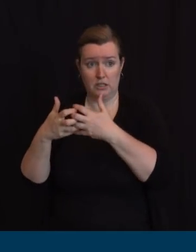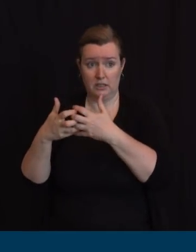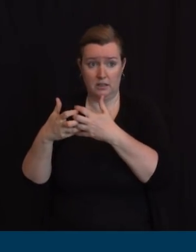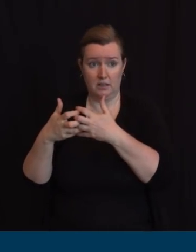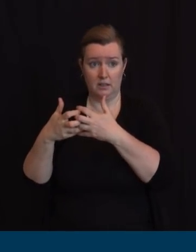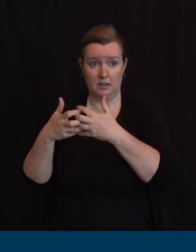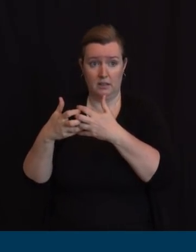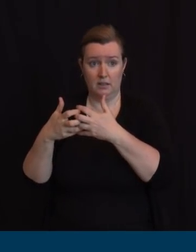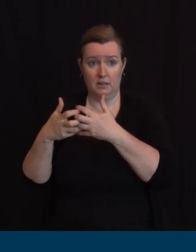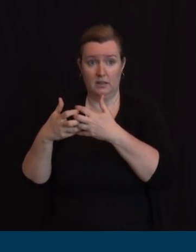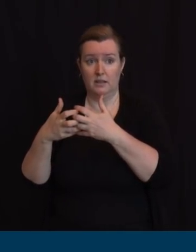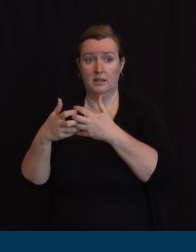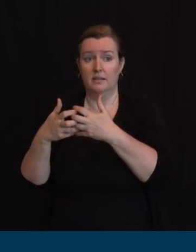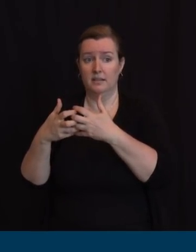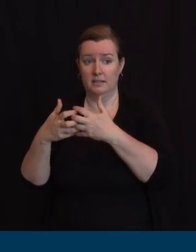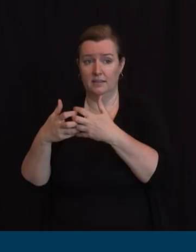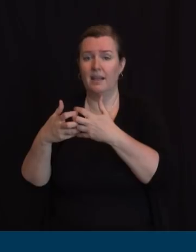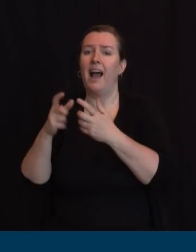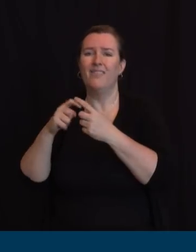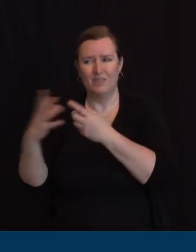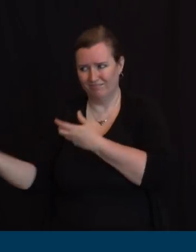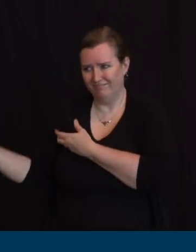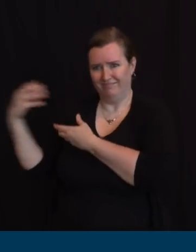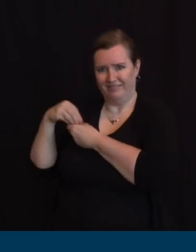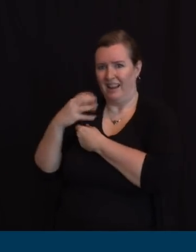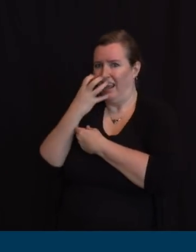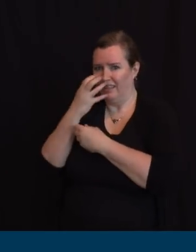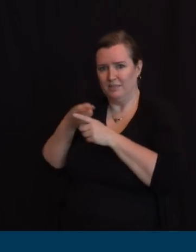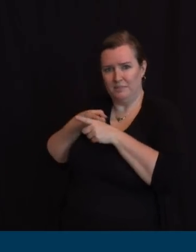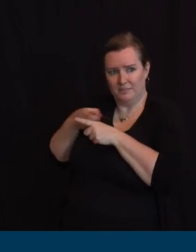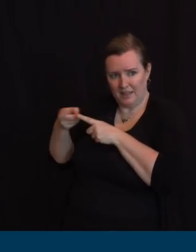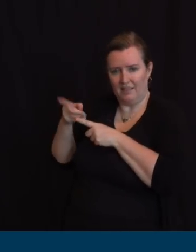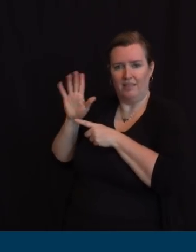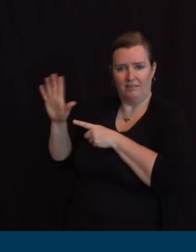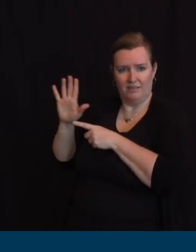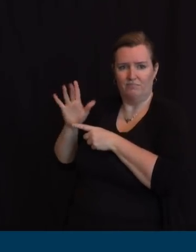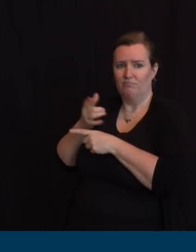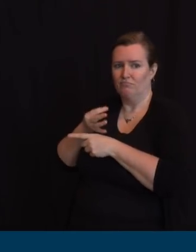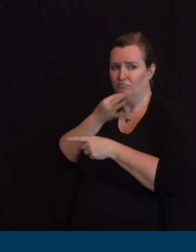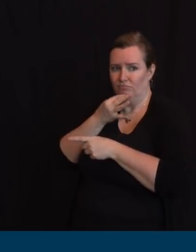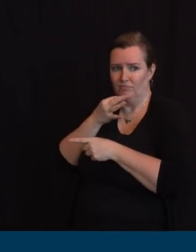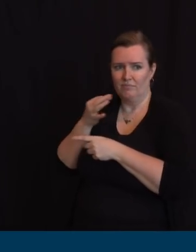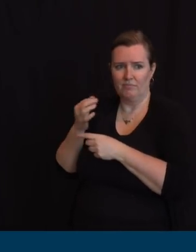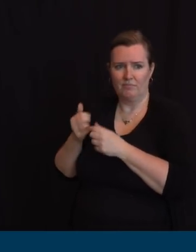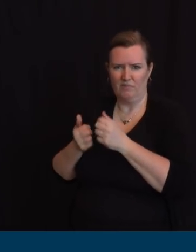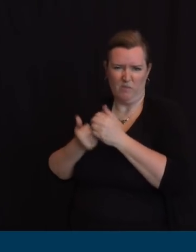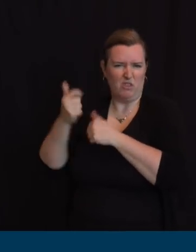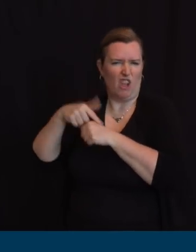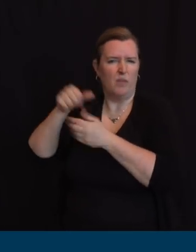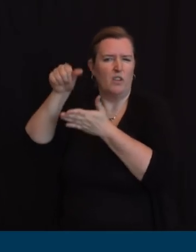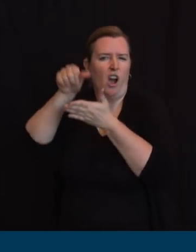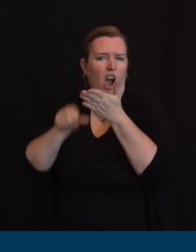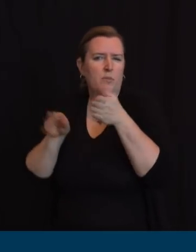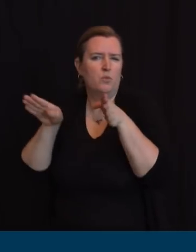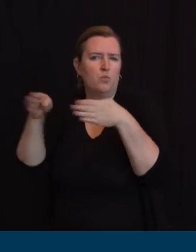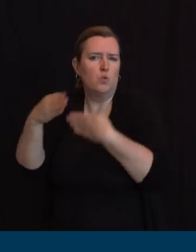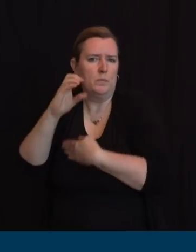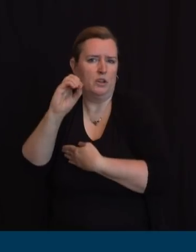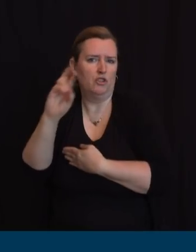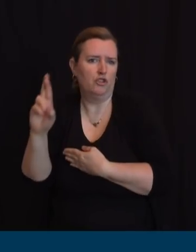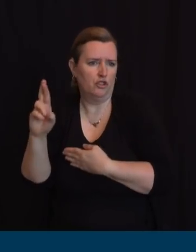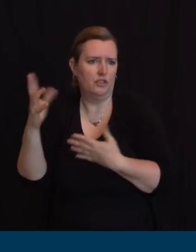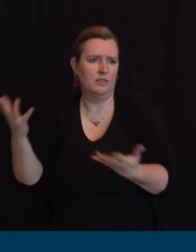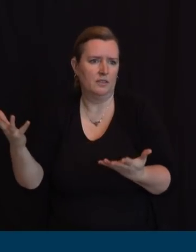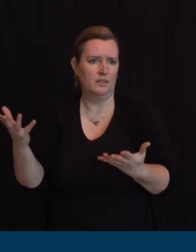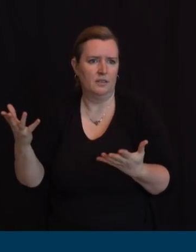heretofore usually they're in the OR and now they're in intensive care units to help monitor the equipment so a lot of it has to do